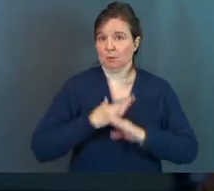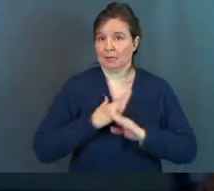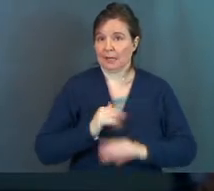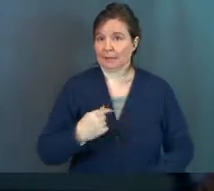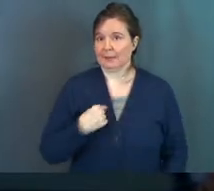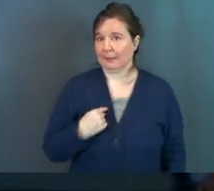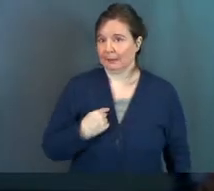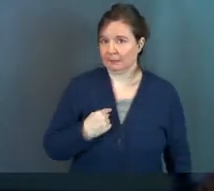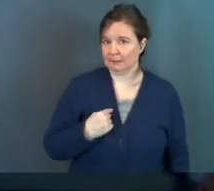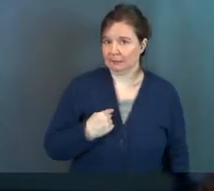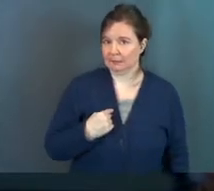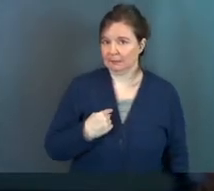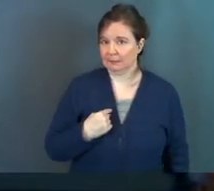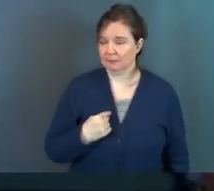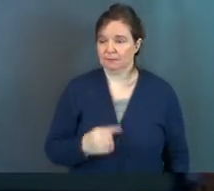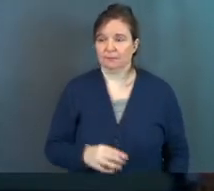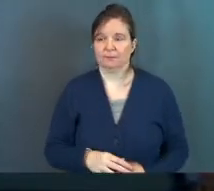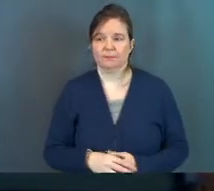protect me.